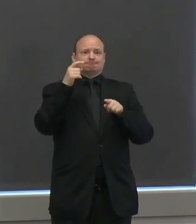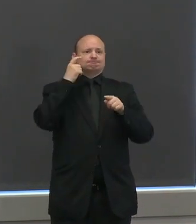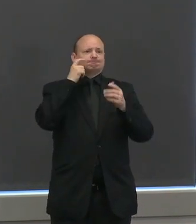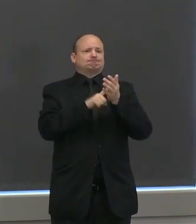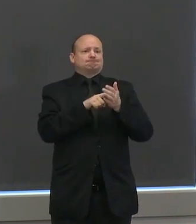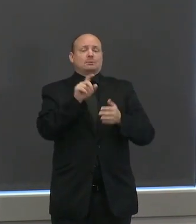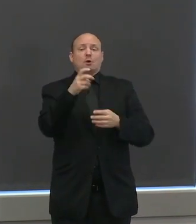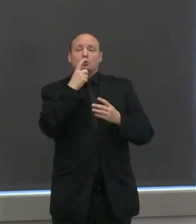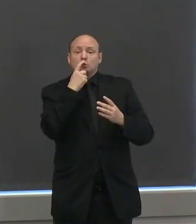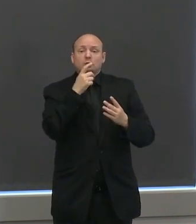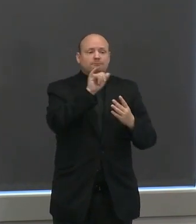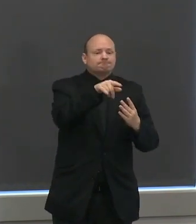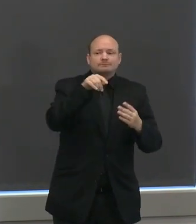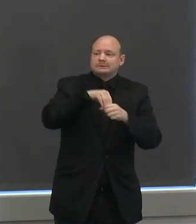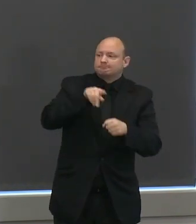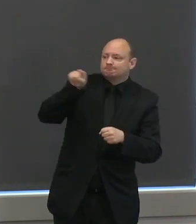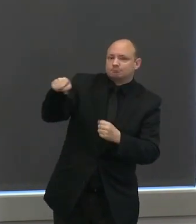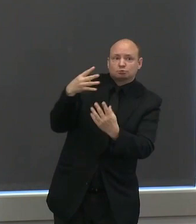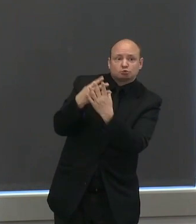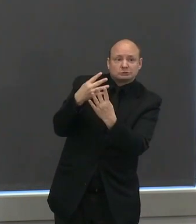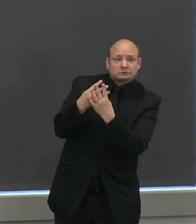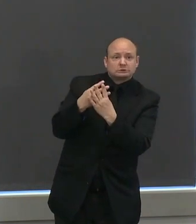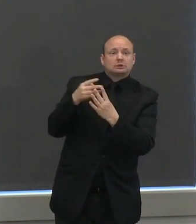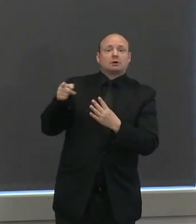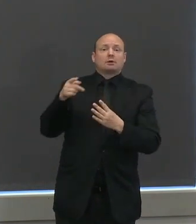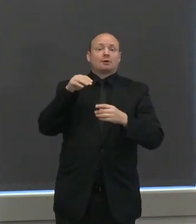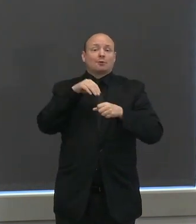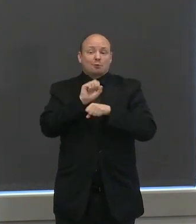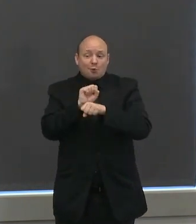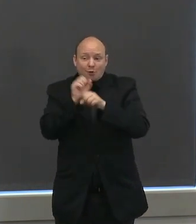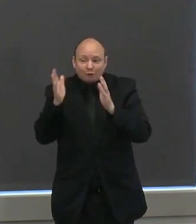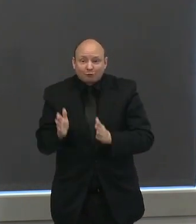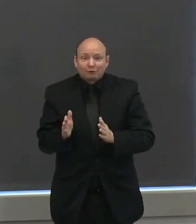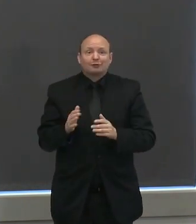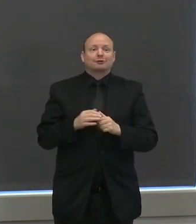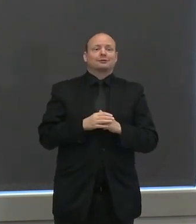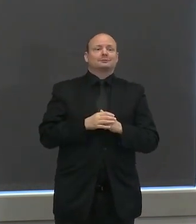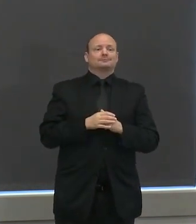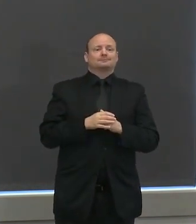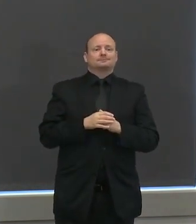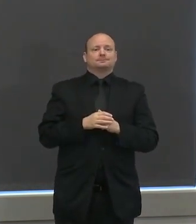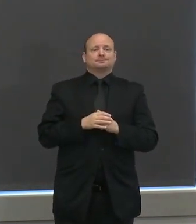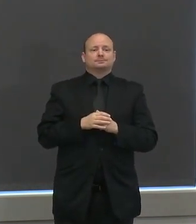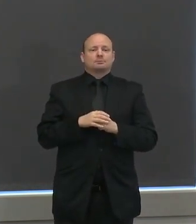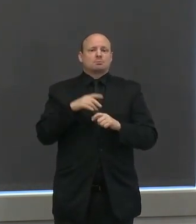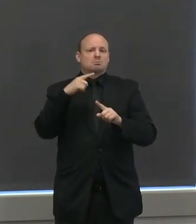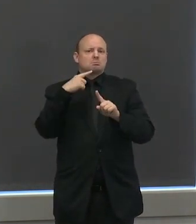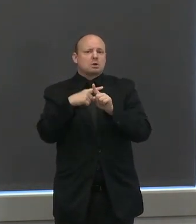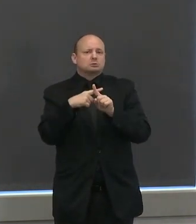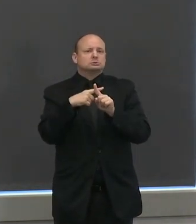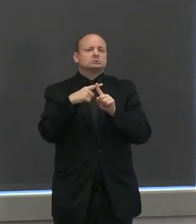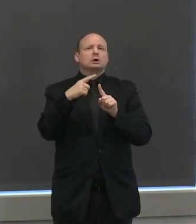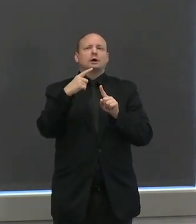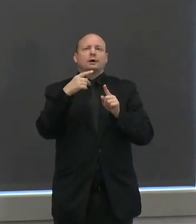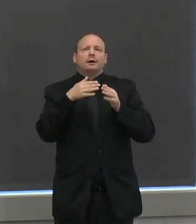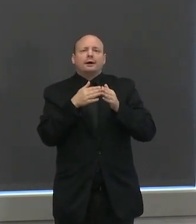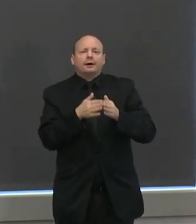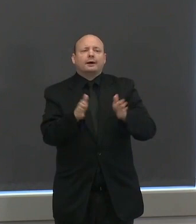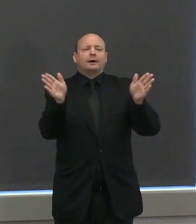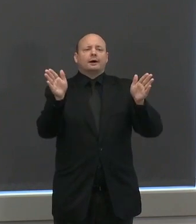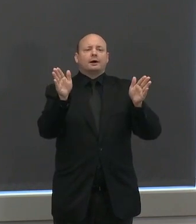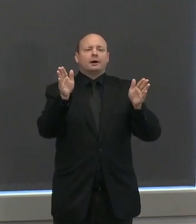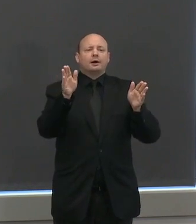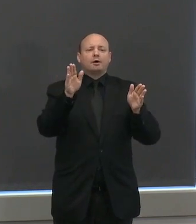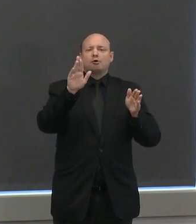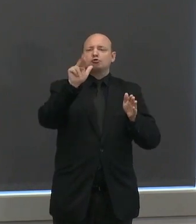third we need ongoing widespread randomized testing to know where